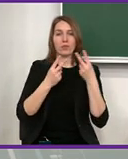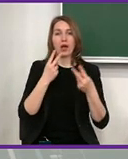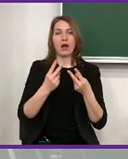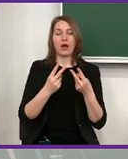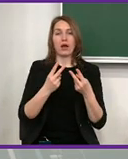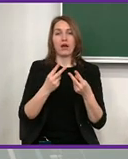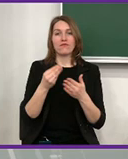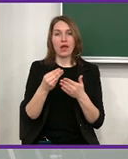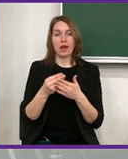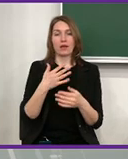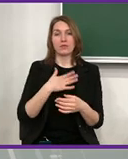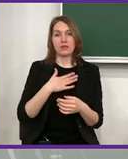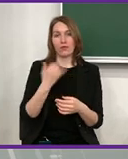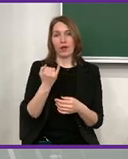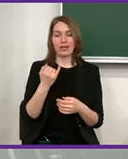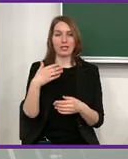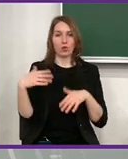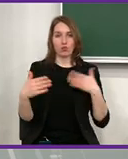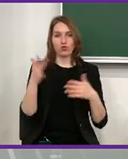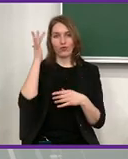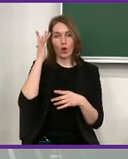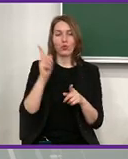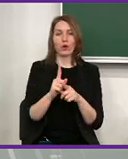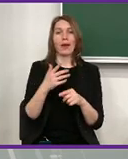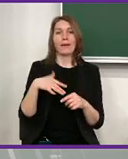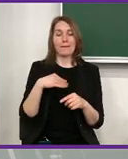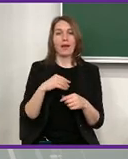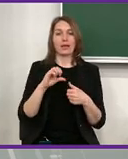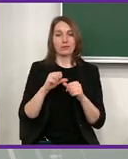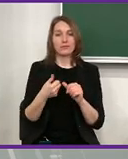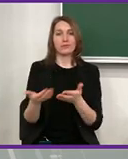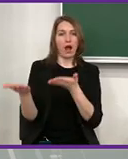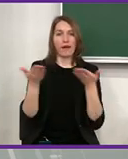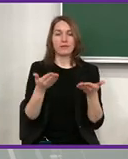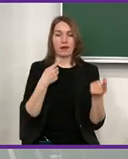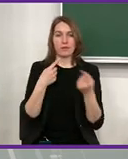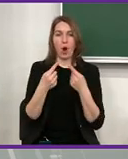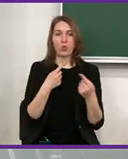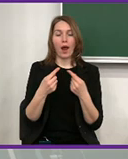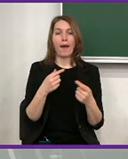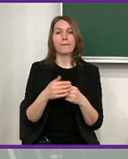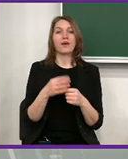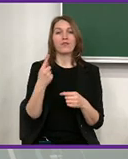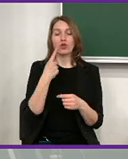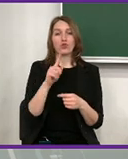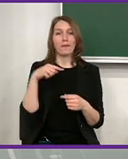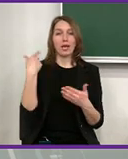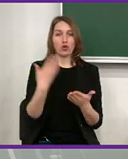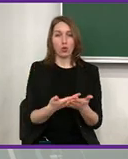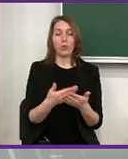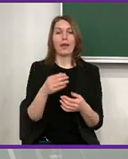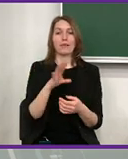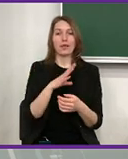so what we did is we just were asking and